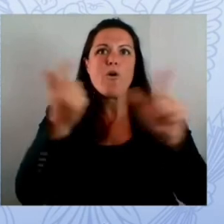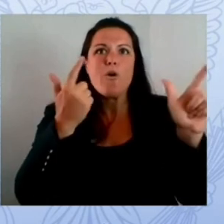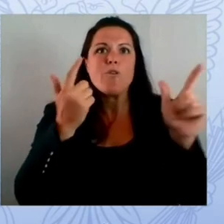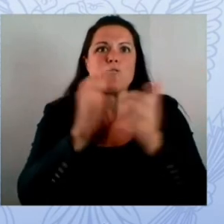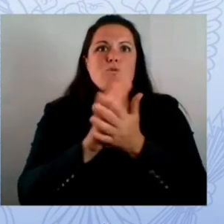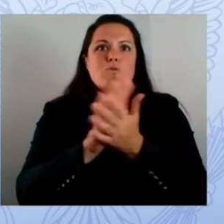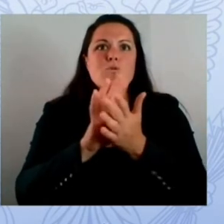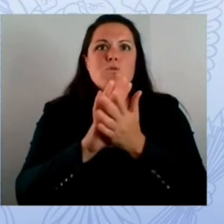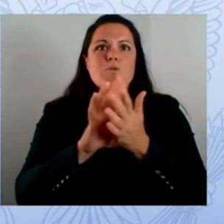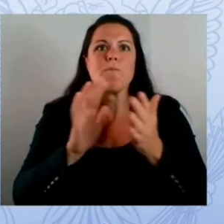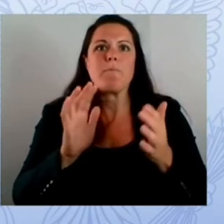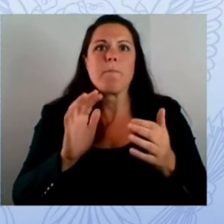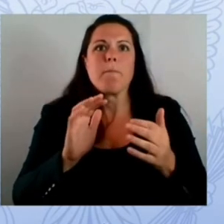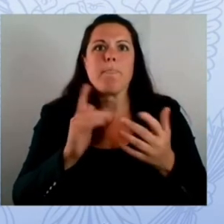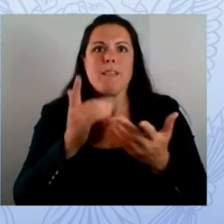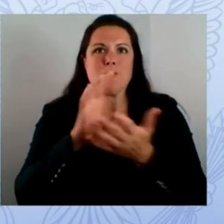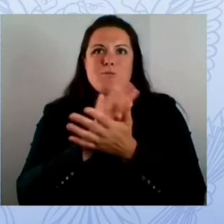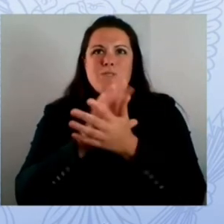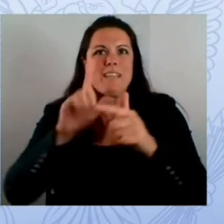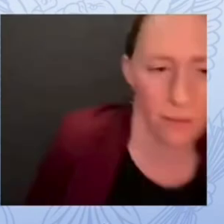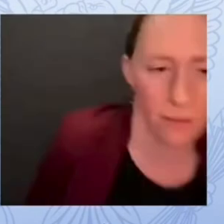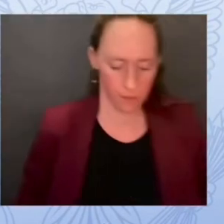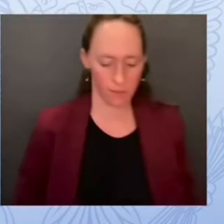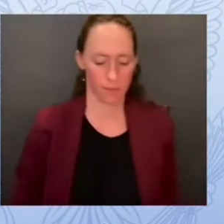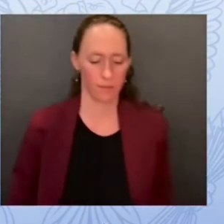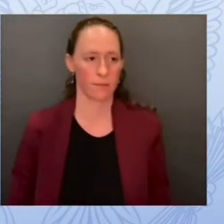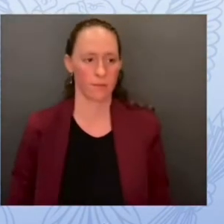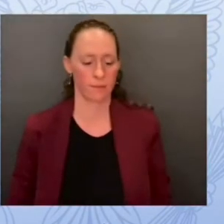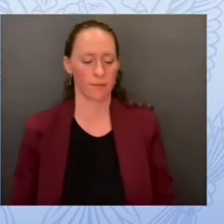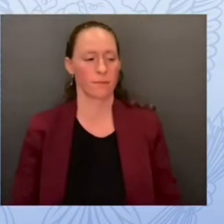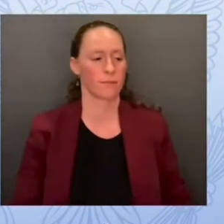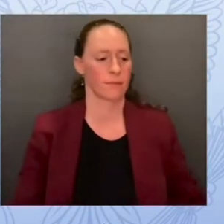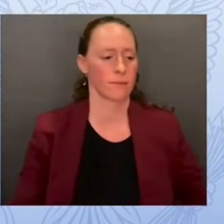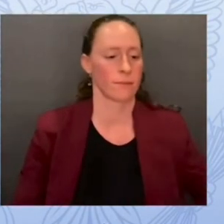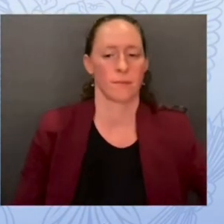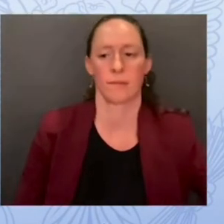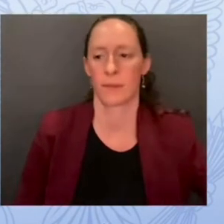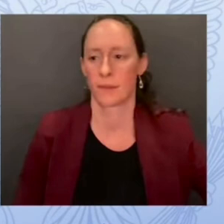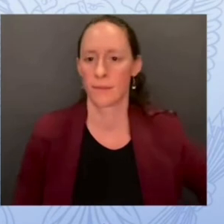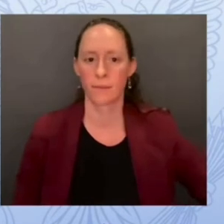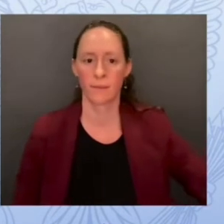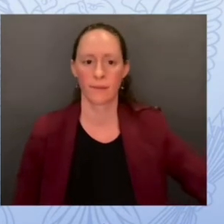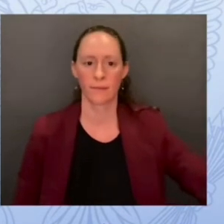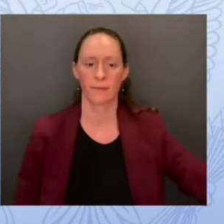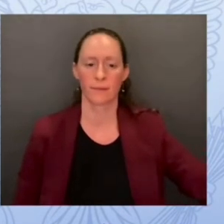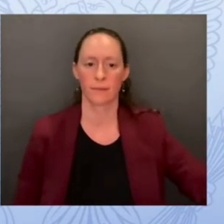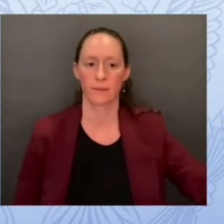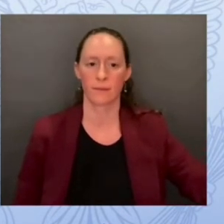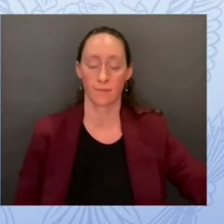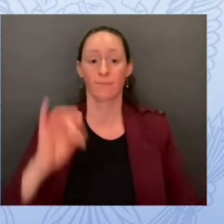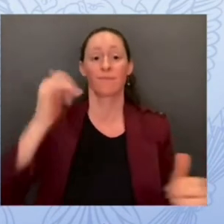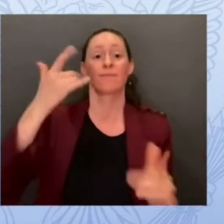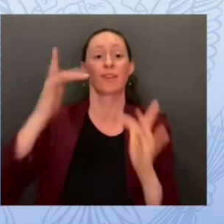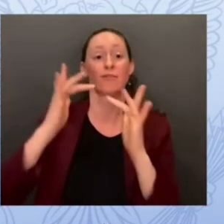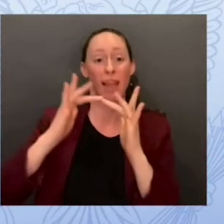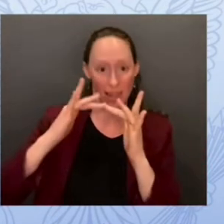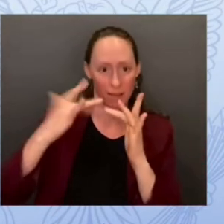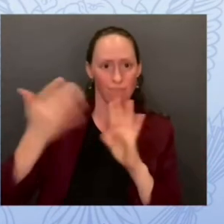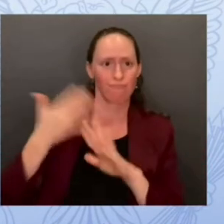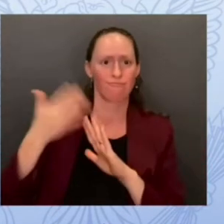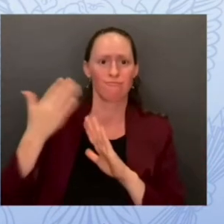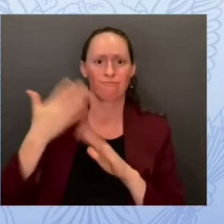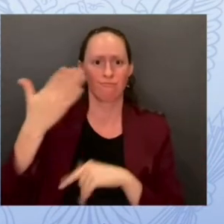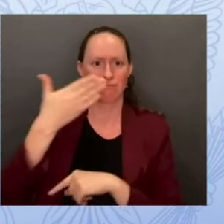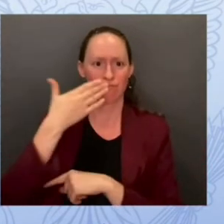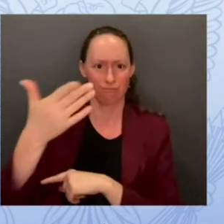improved this program from low-speed to high-speed connections and from wired connections to wireless connections and wi-fi connections while the e-rate